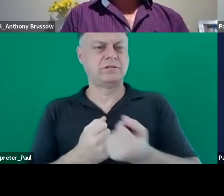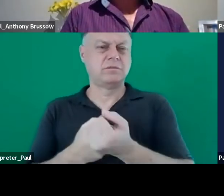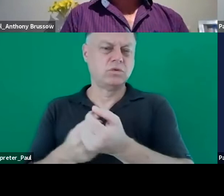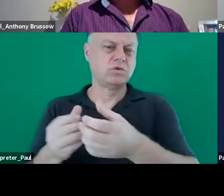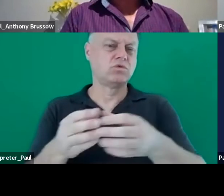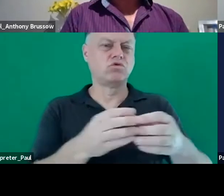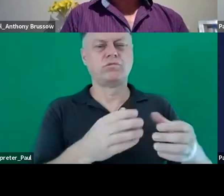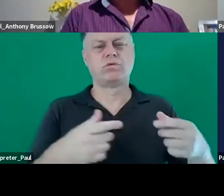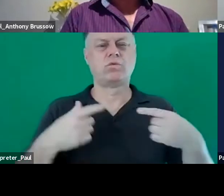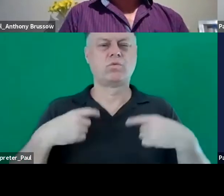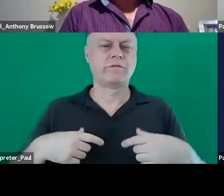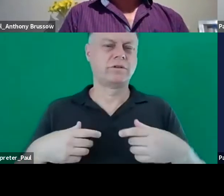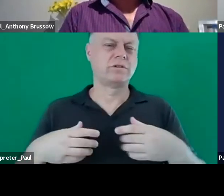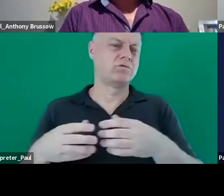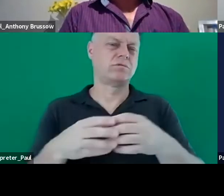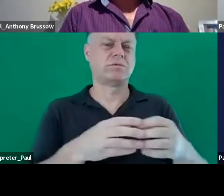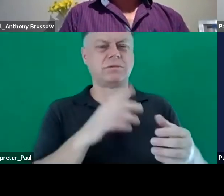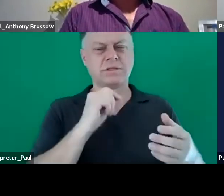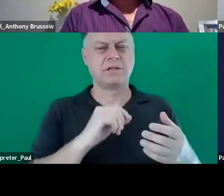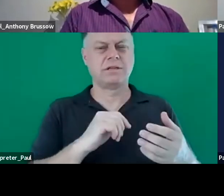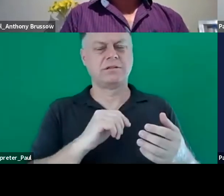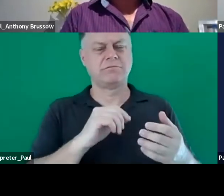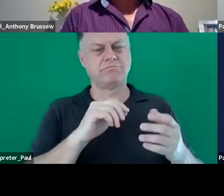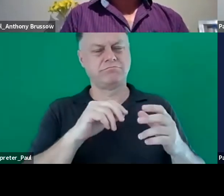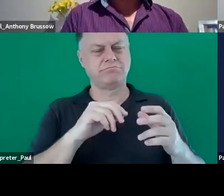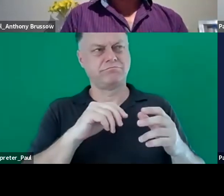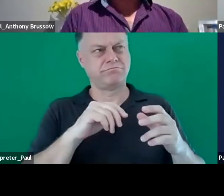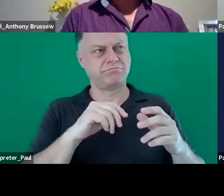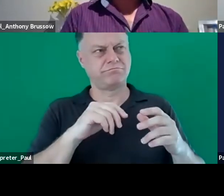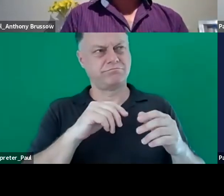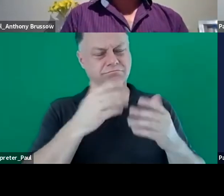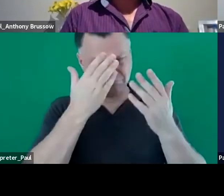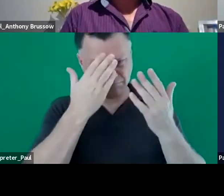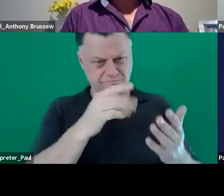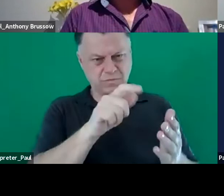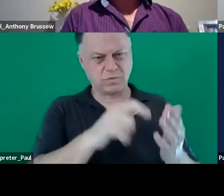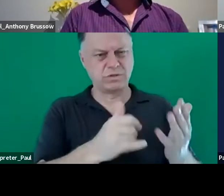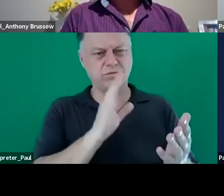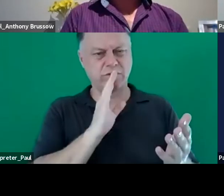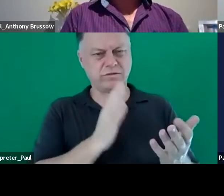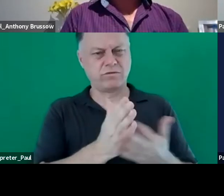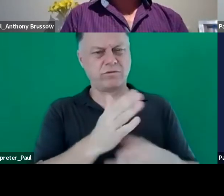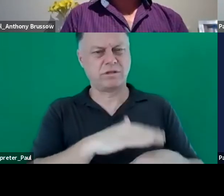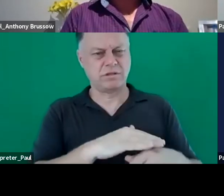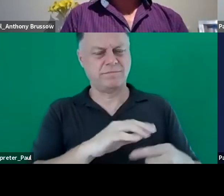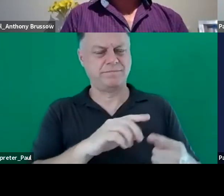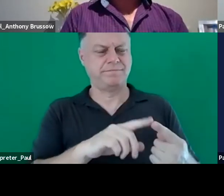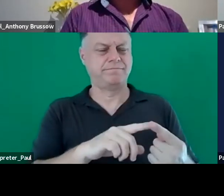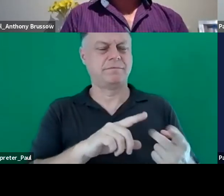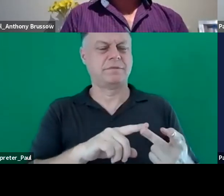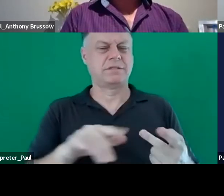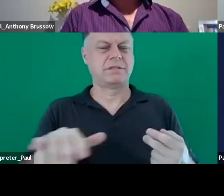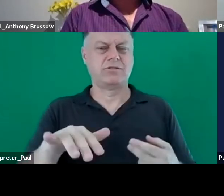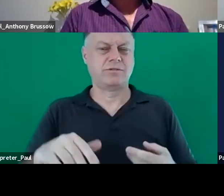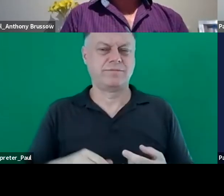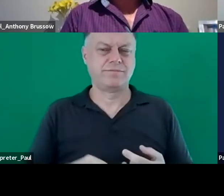welfare groups can maintain their privacy during this particular time and the second area is to think about of what